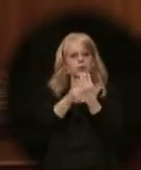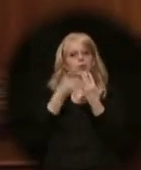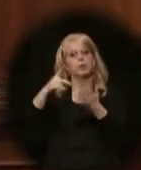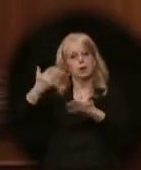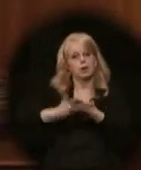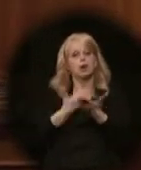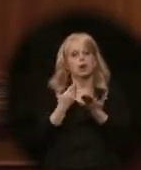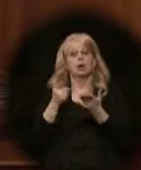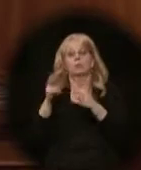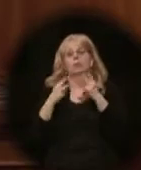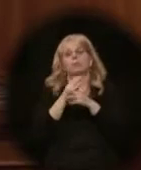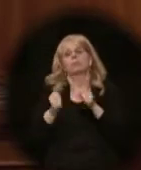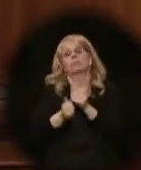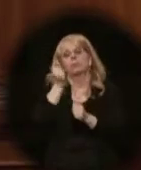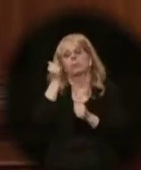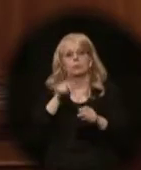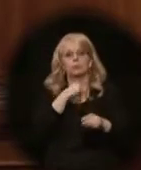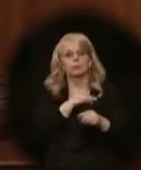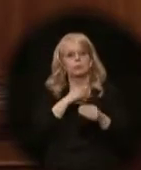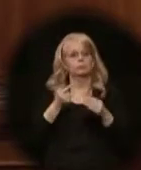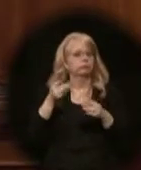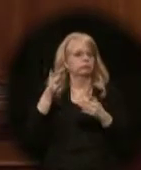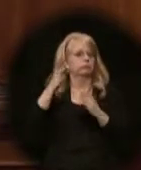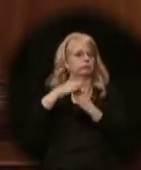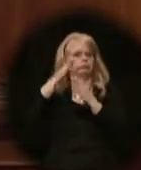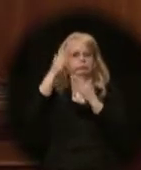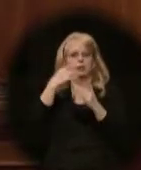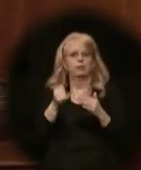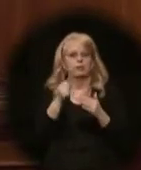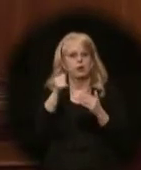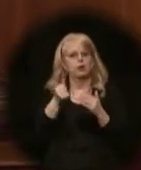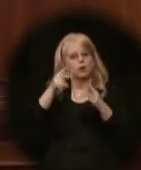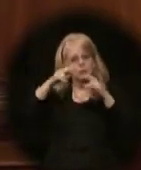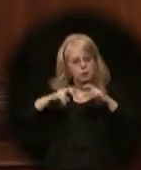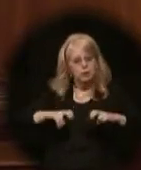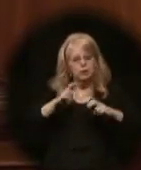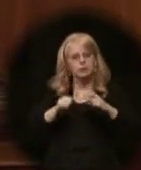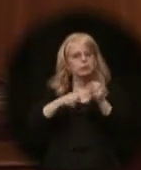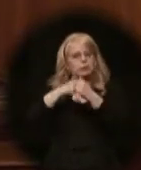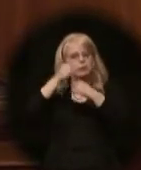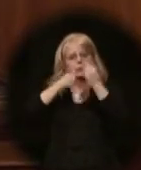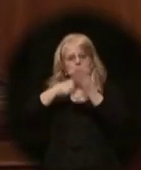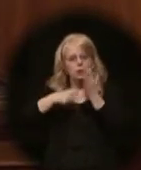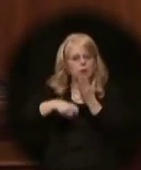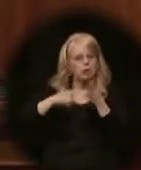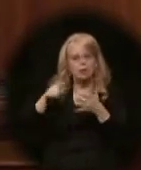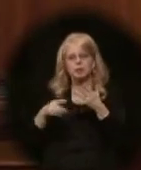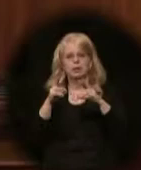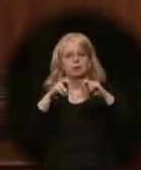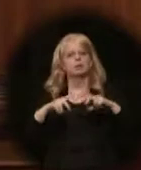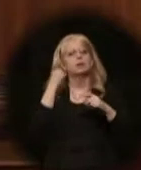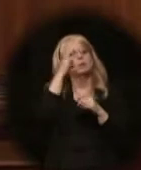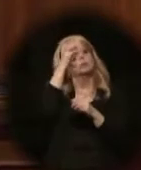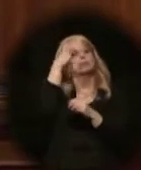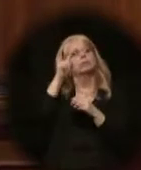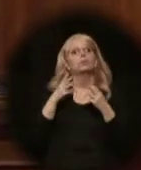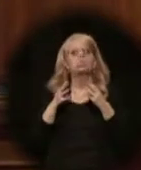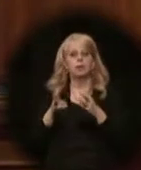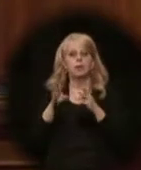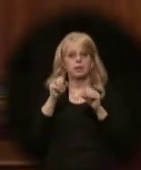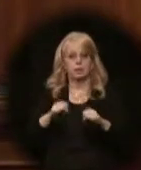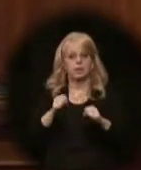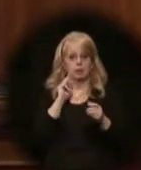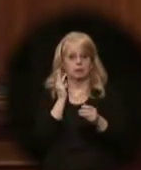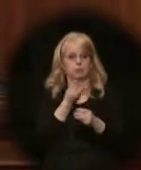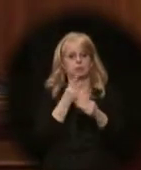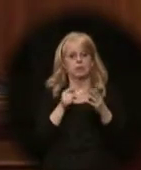qualified experts to examine Alaska's cost, tax, and royalty structures. We asked them to look for ways we could be competitive